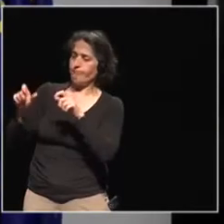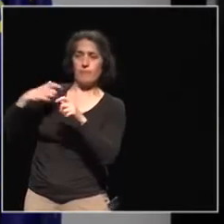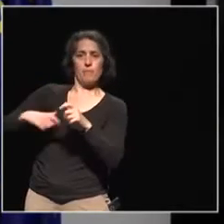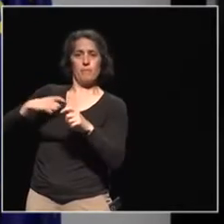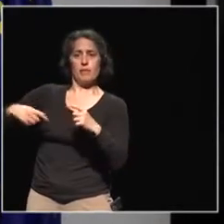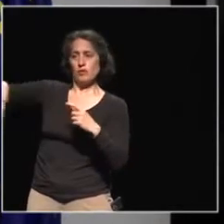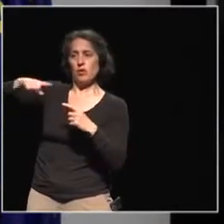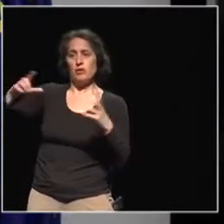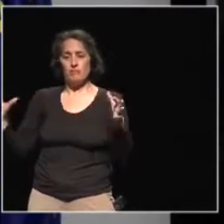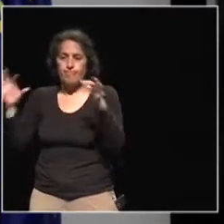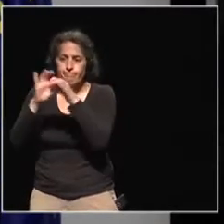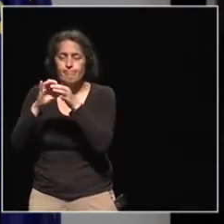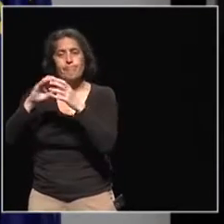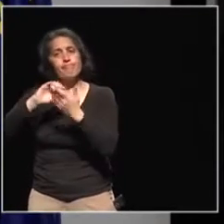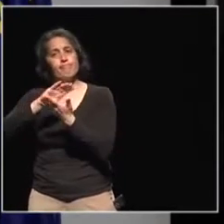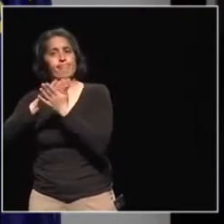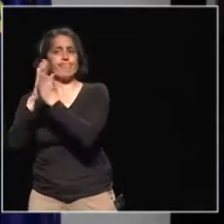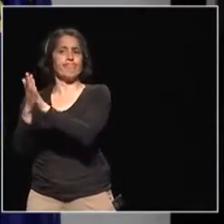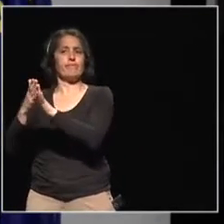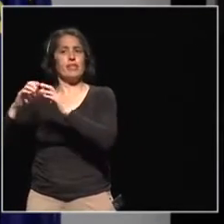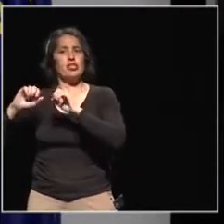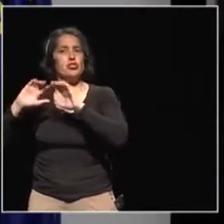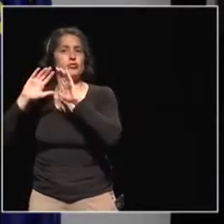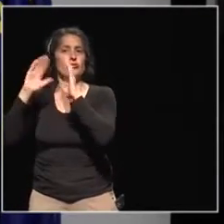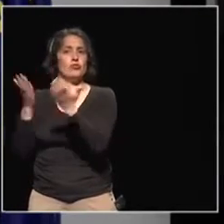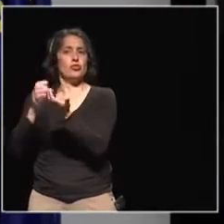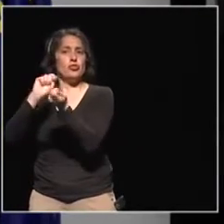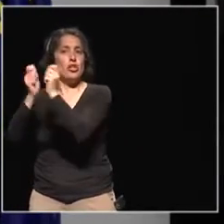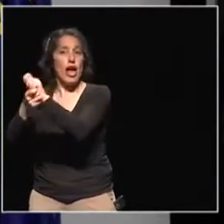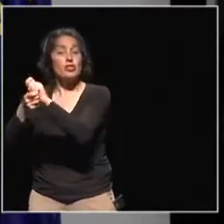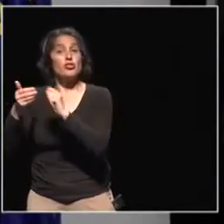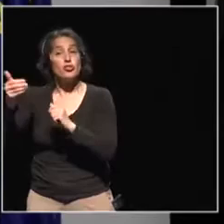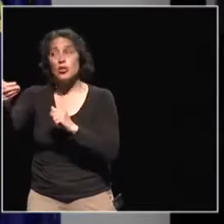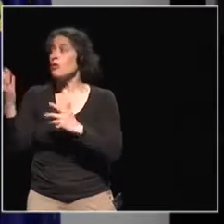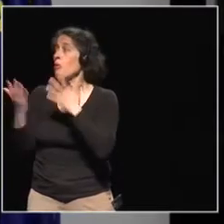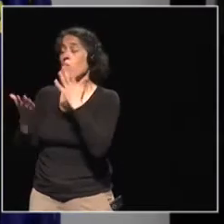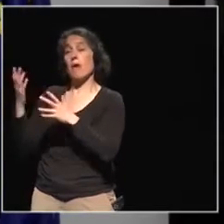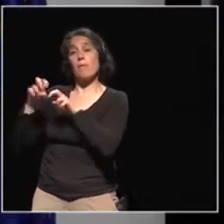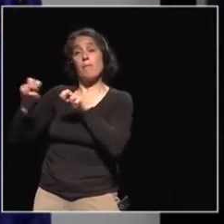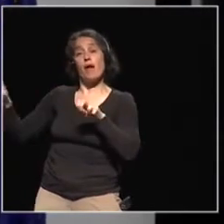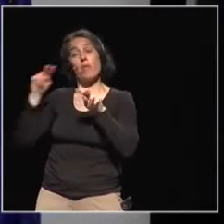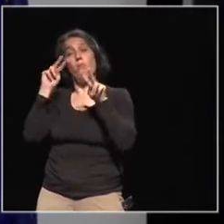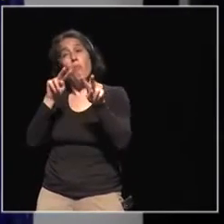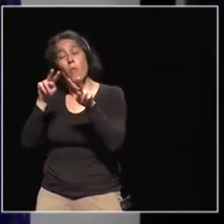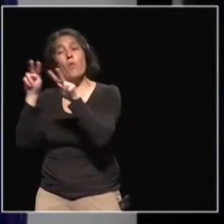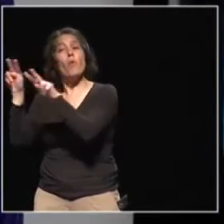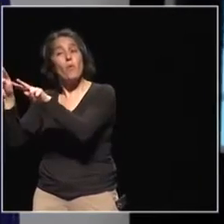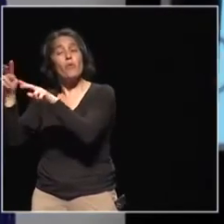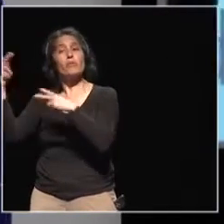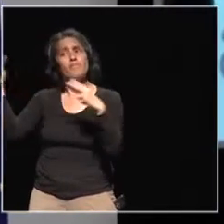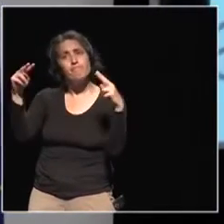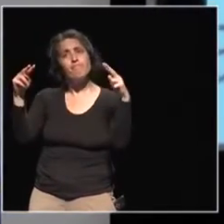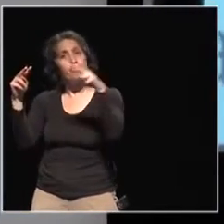panelists got some inspiration or maybe also some critique, some challenging questions around these